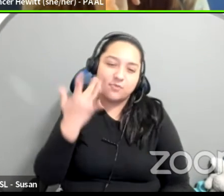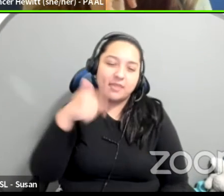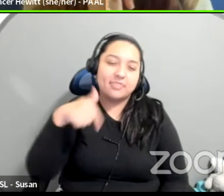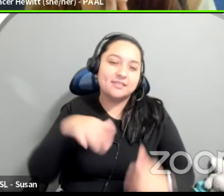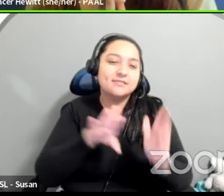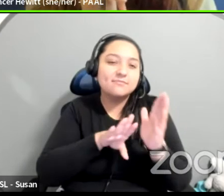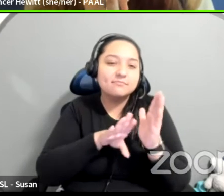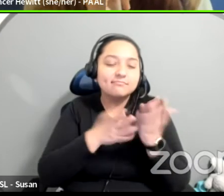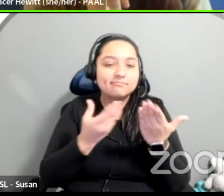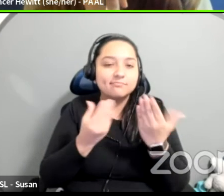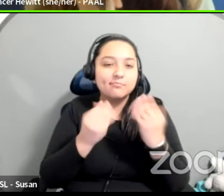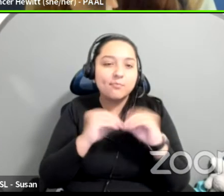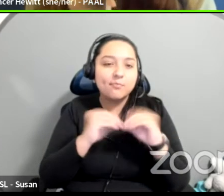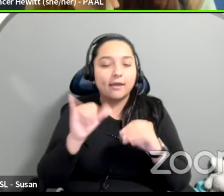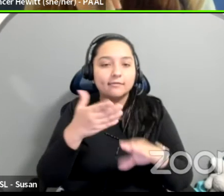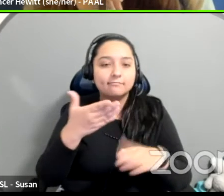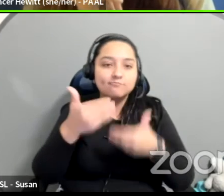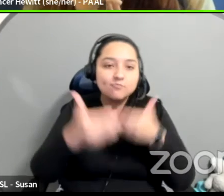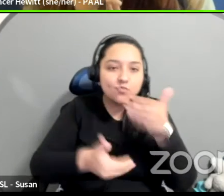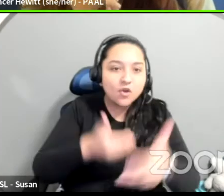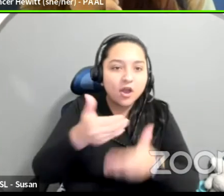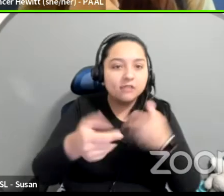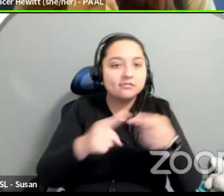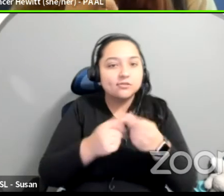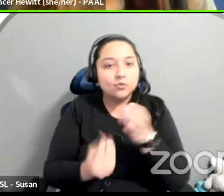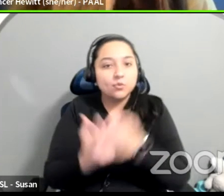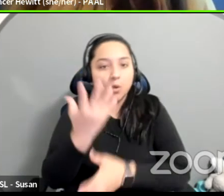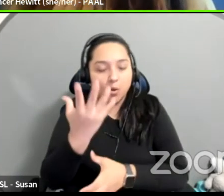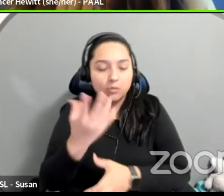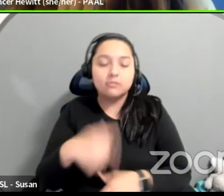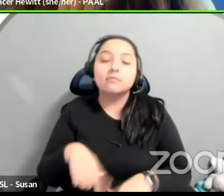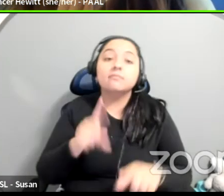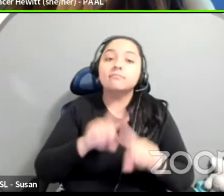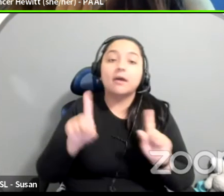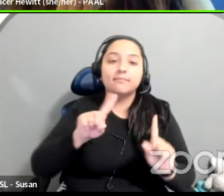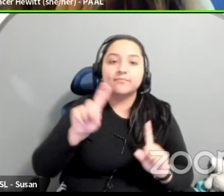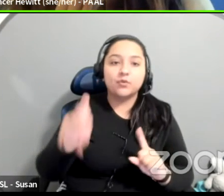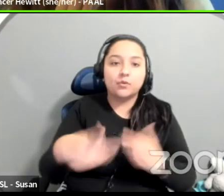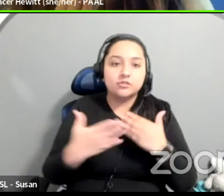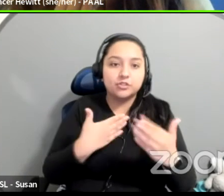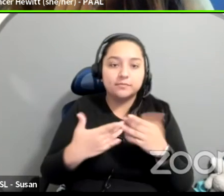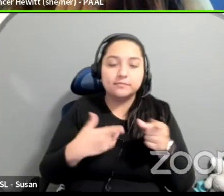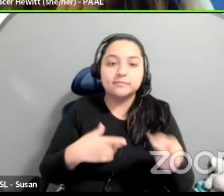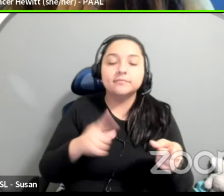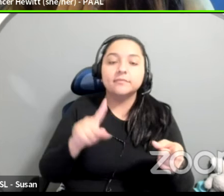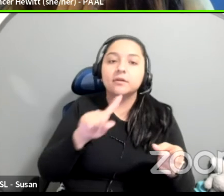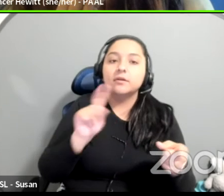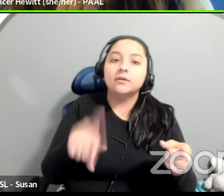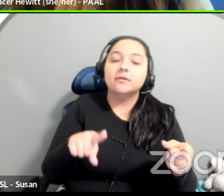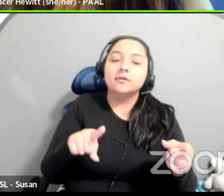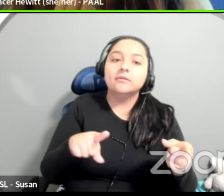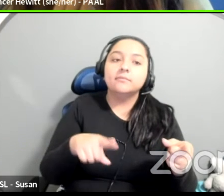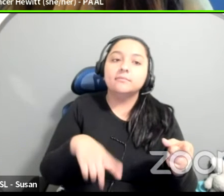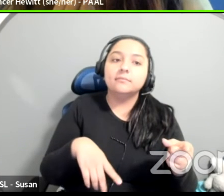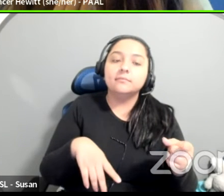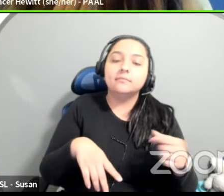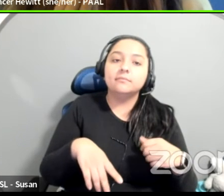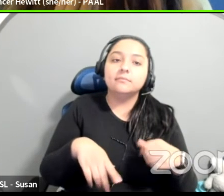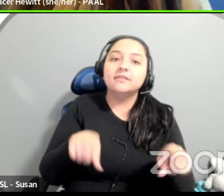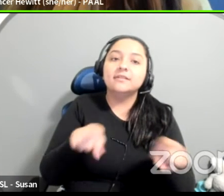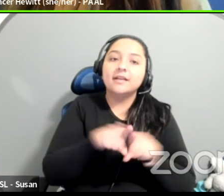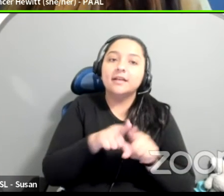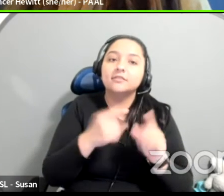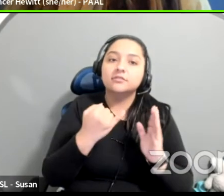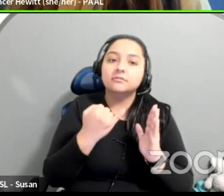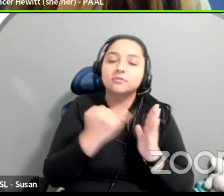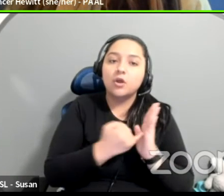in case you have insight in how you've been engaging with this, it would be great. So the question is, as an artist who has struggled